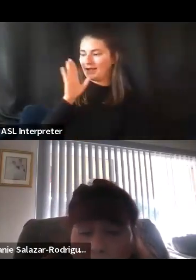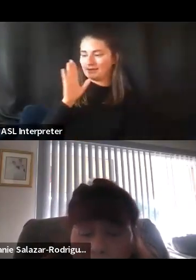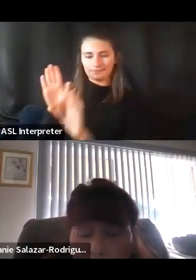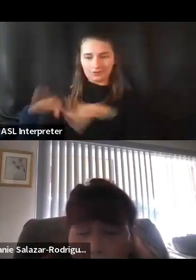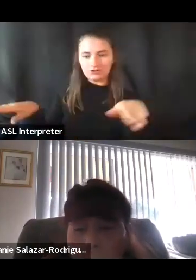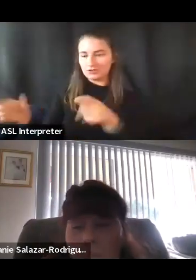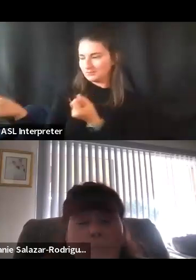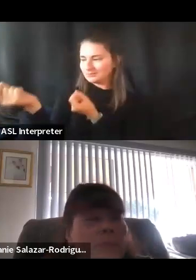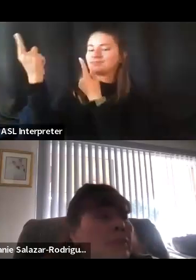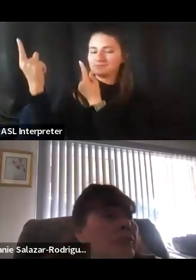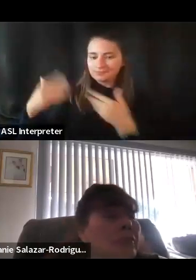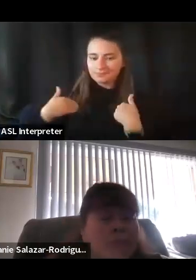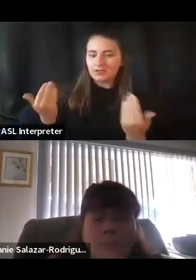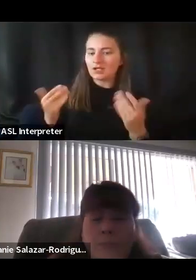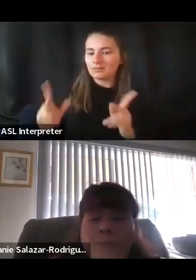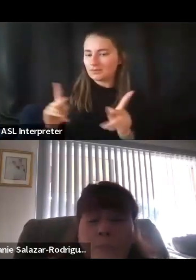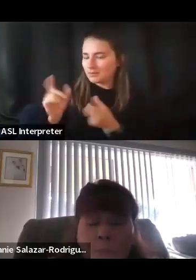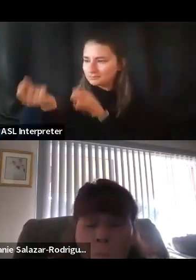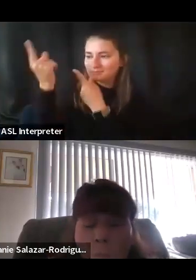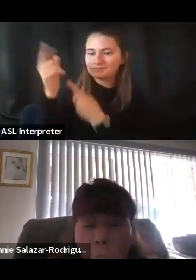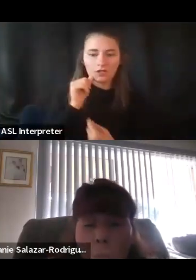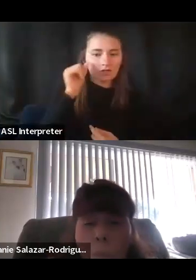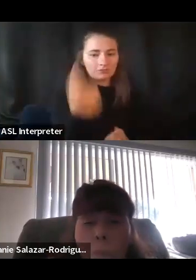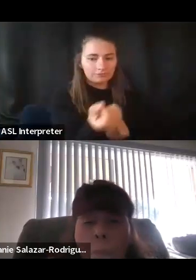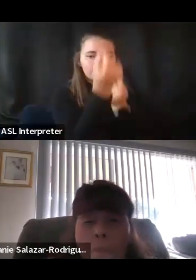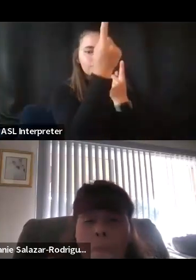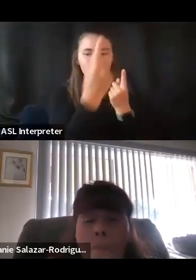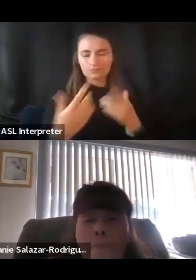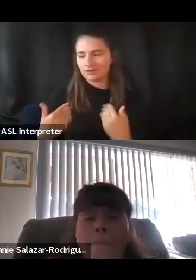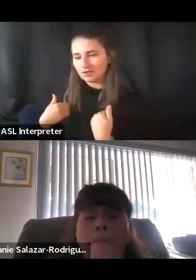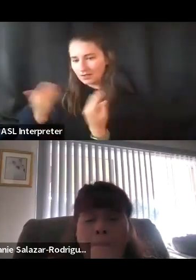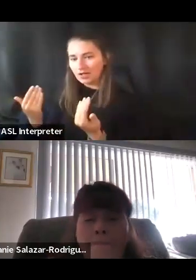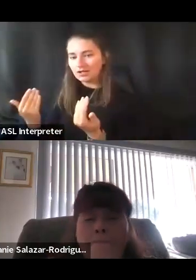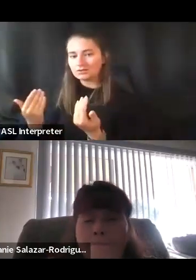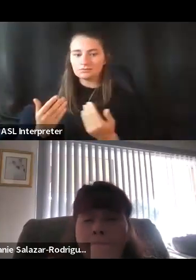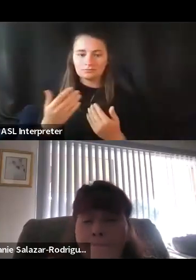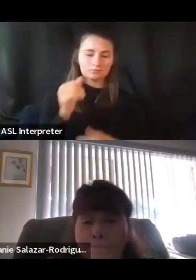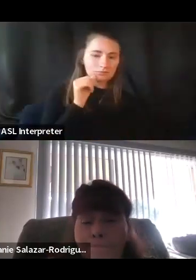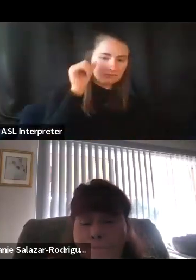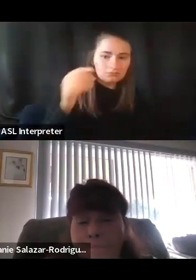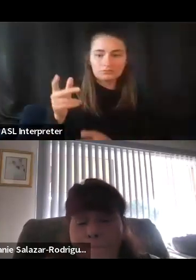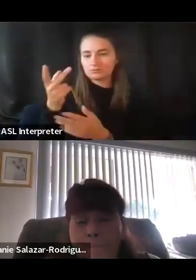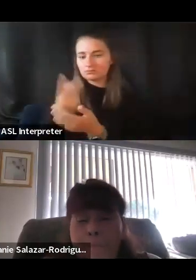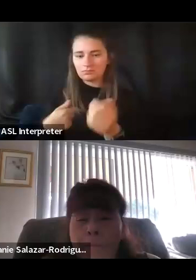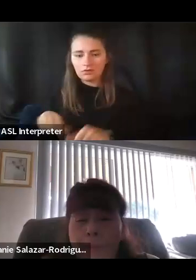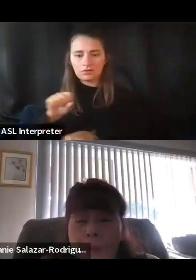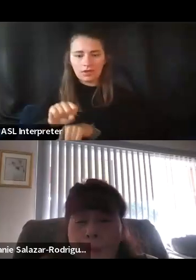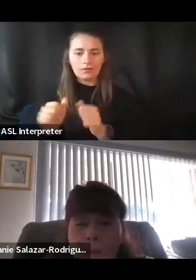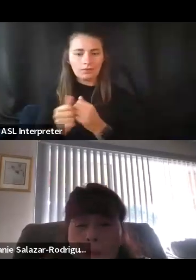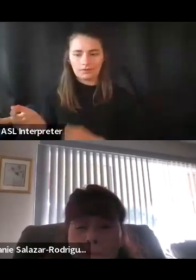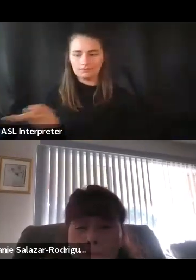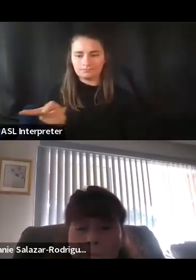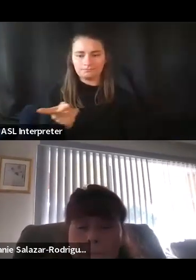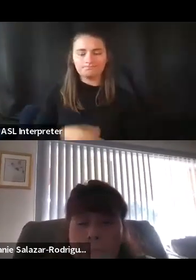you know, the youth, with the adults. You know, I work with youth and adults and all of them, they can come